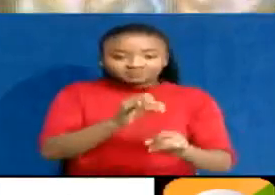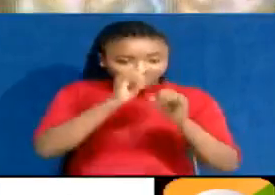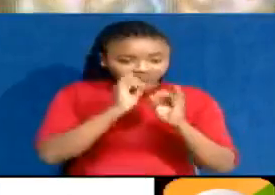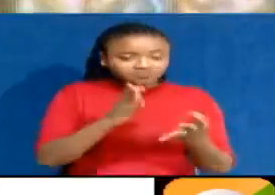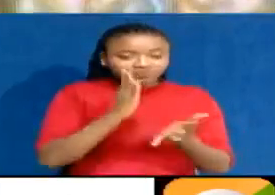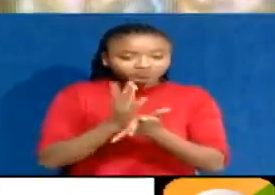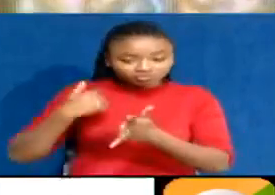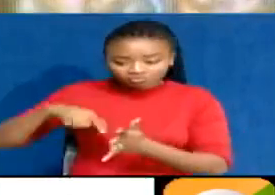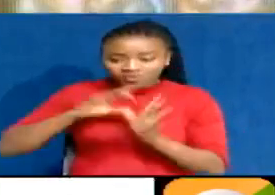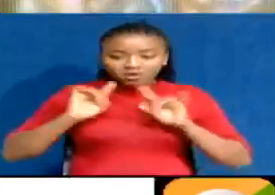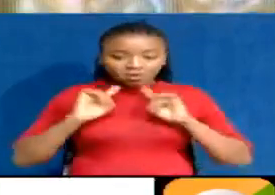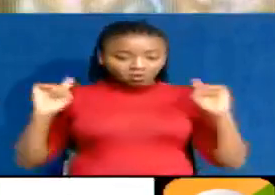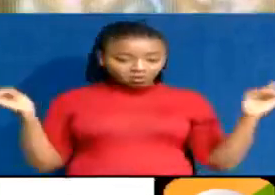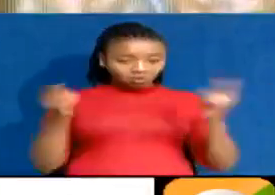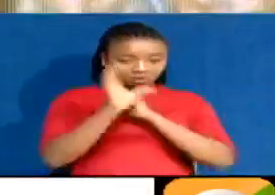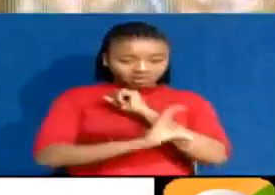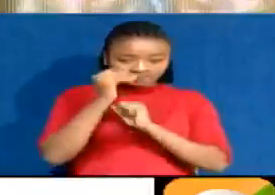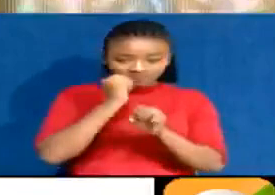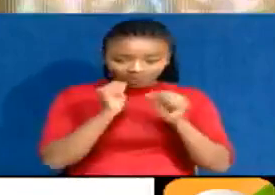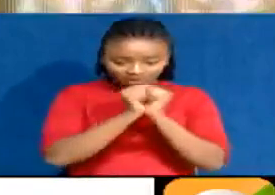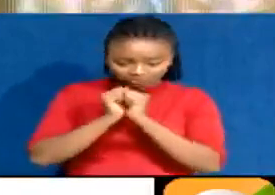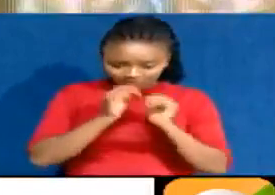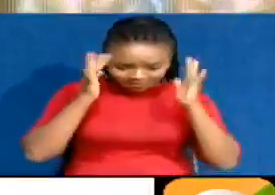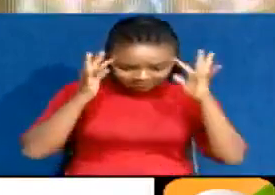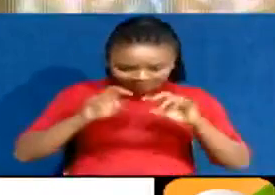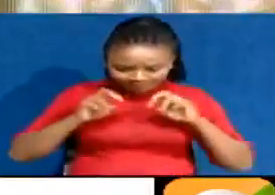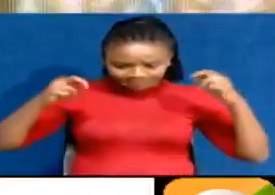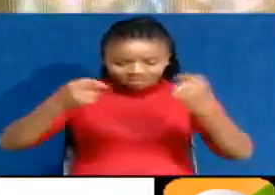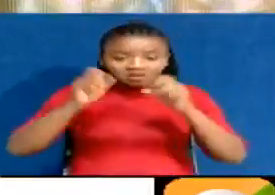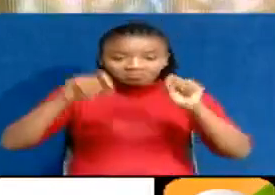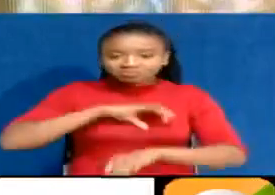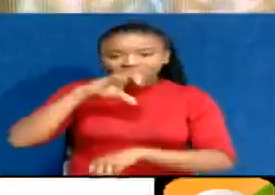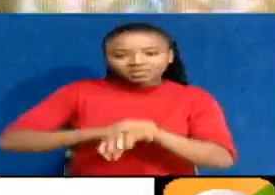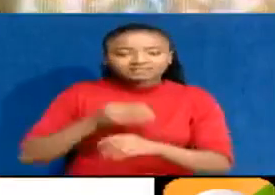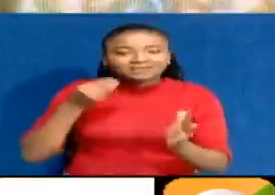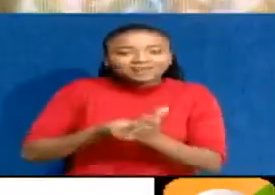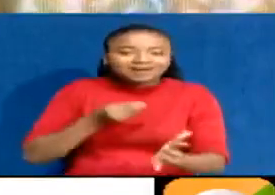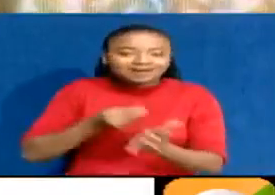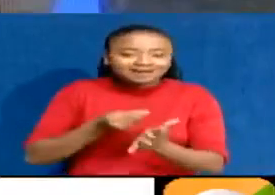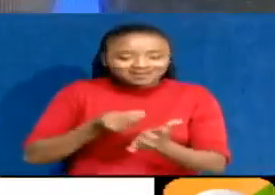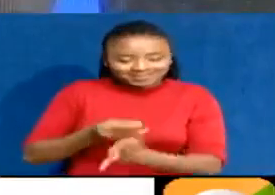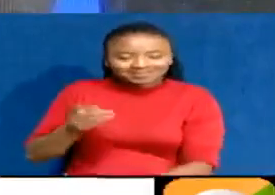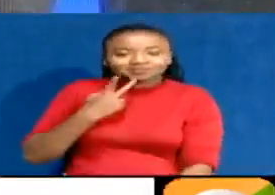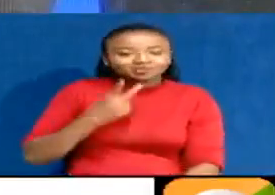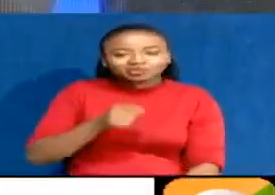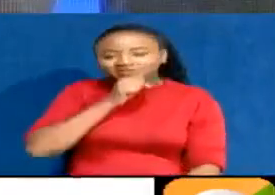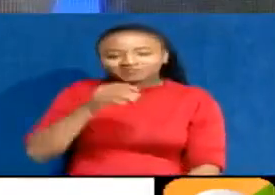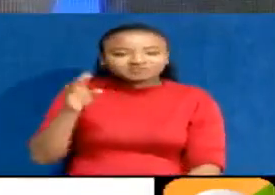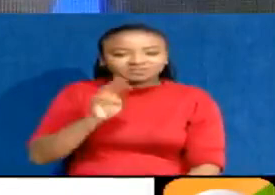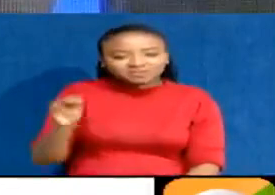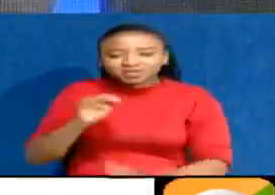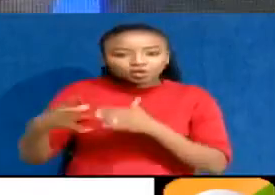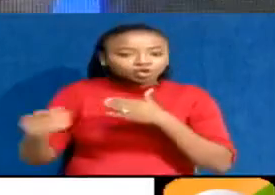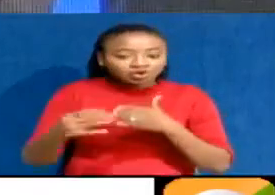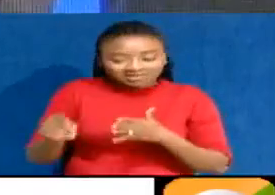minds together, can we not raise 250 million dollars? Can